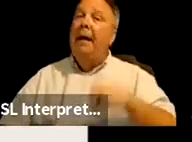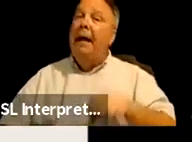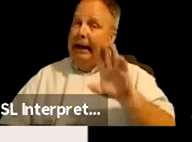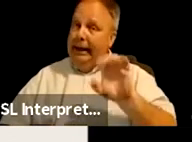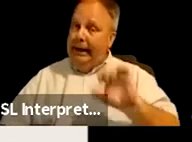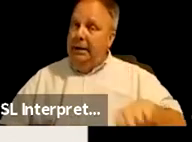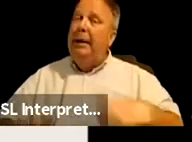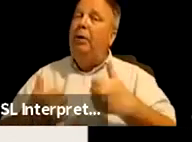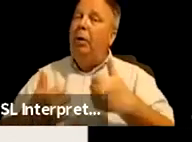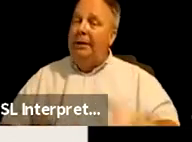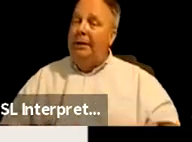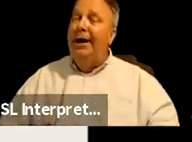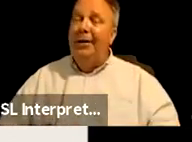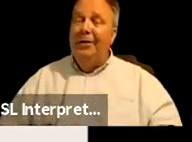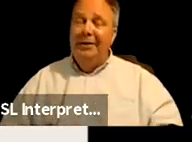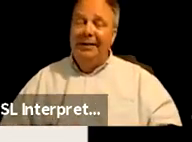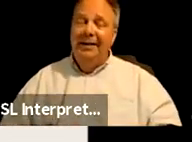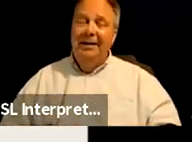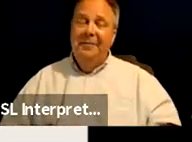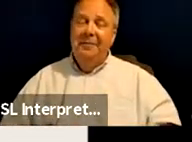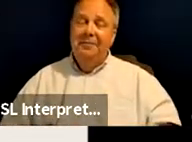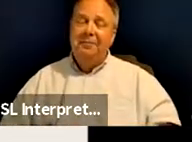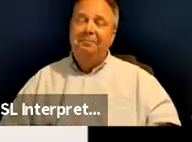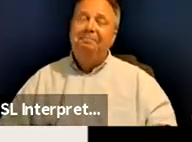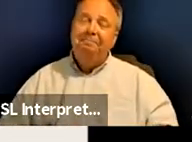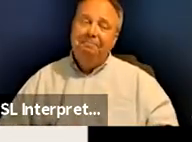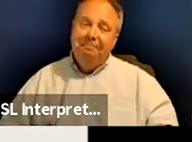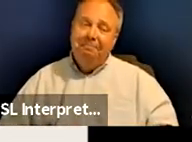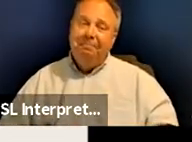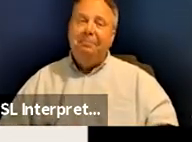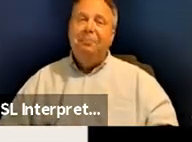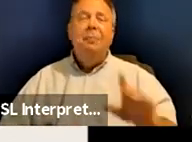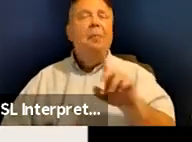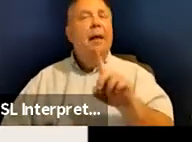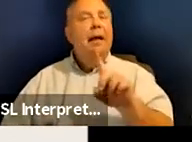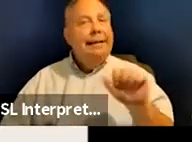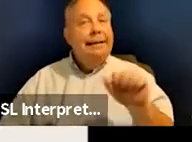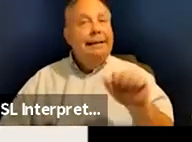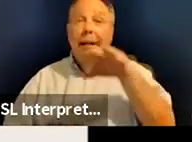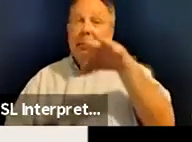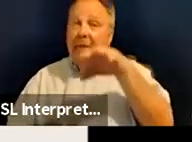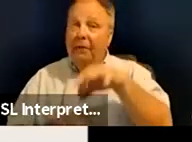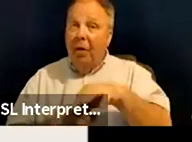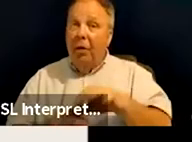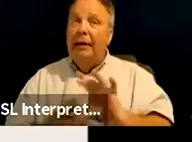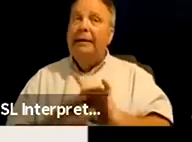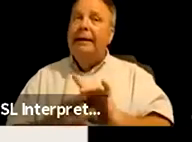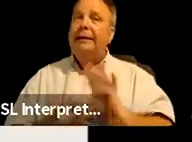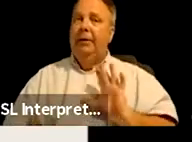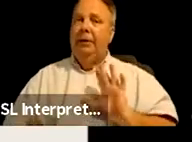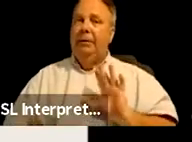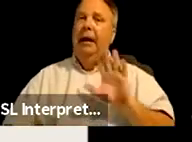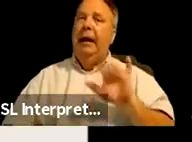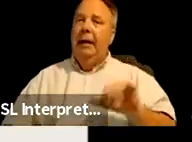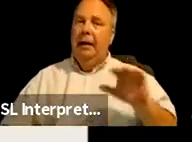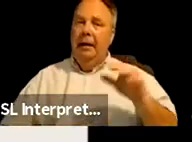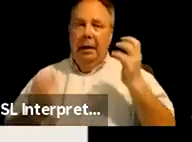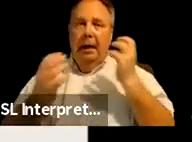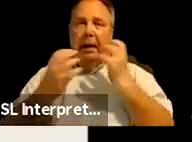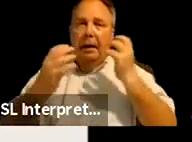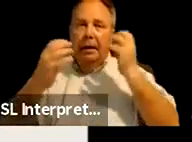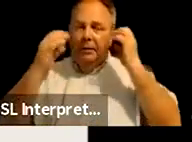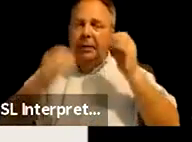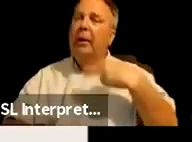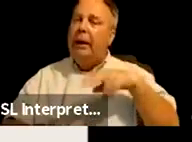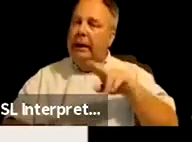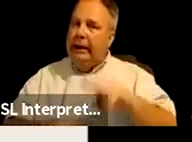out. Um, so disabled voter disenfranchisement by the Cherokee nation of Oklahoma,